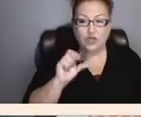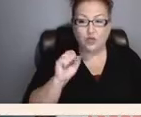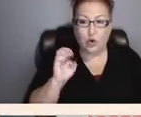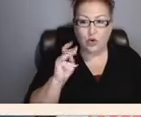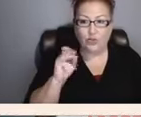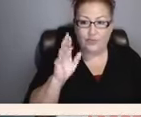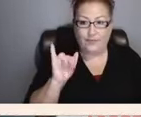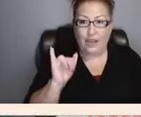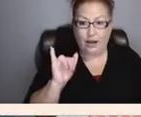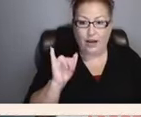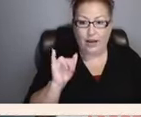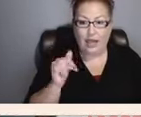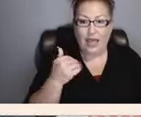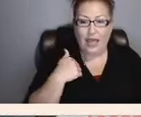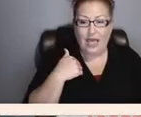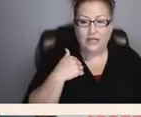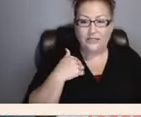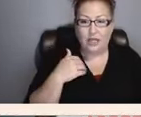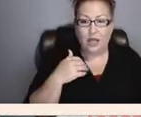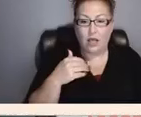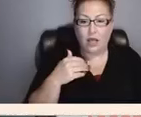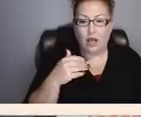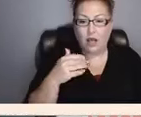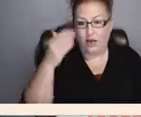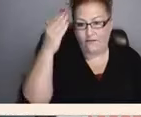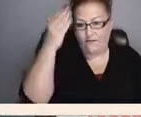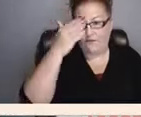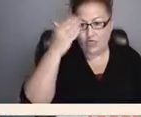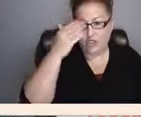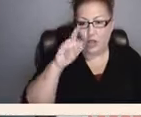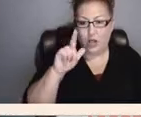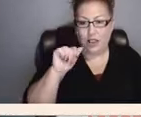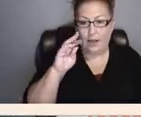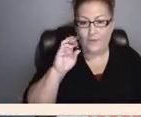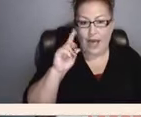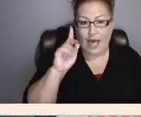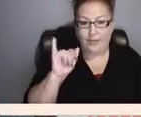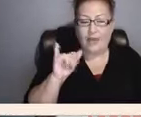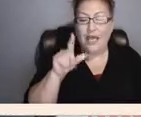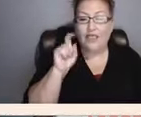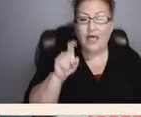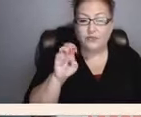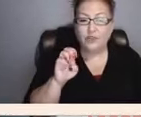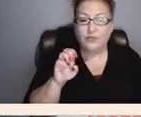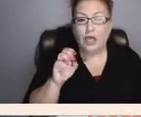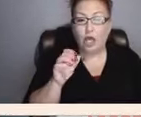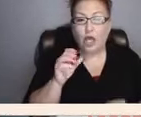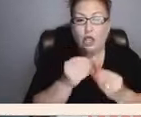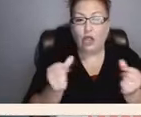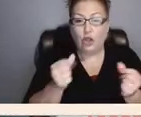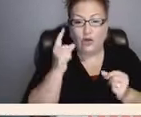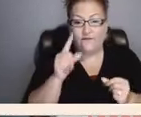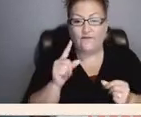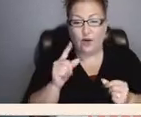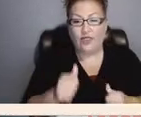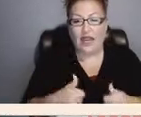prefrontal lobotomy which was supposed to be a cure for the lifelong